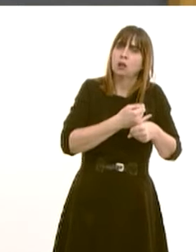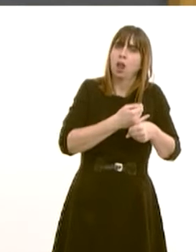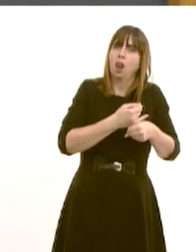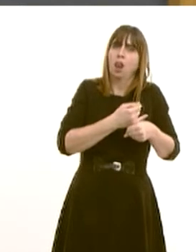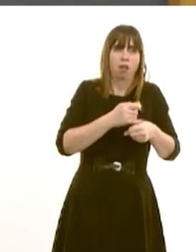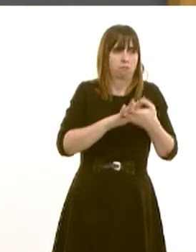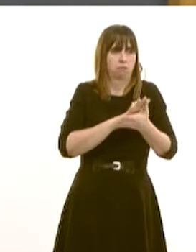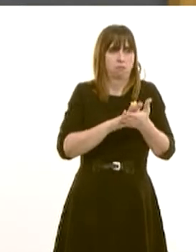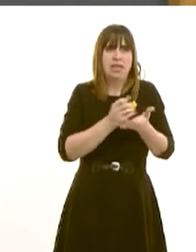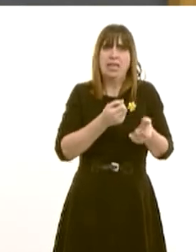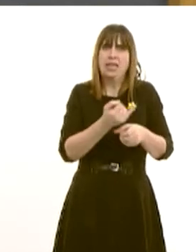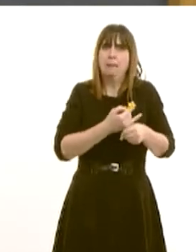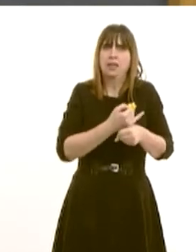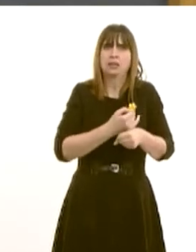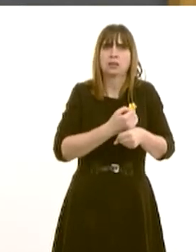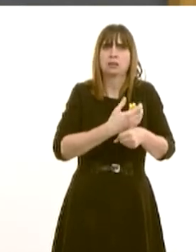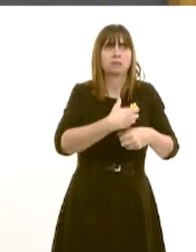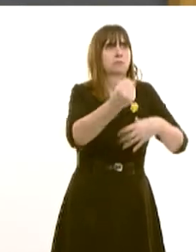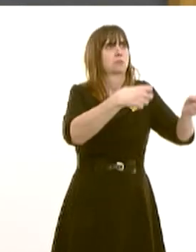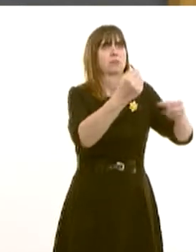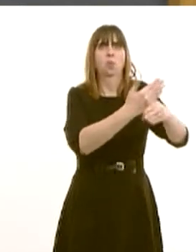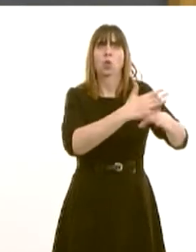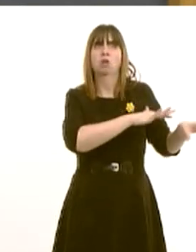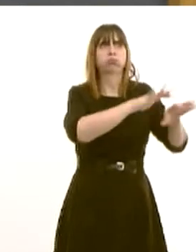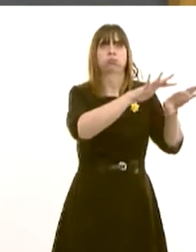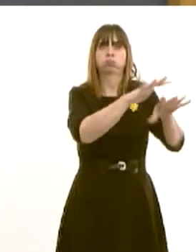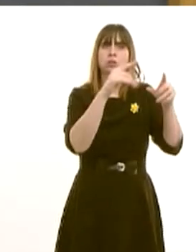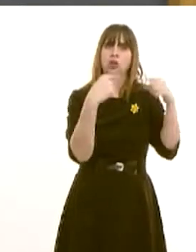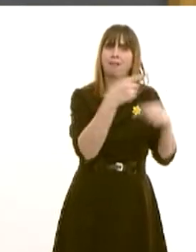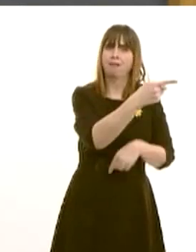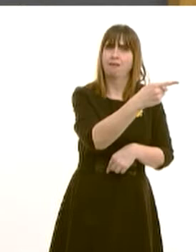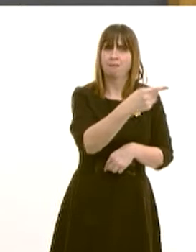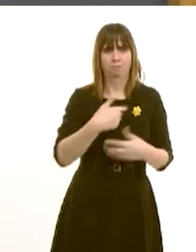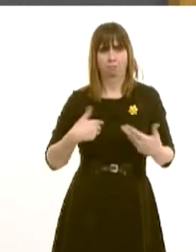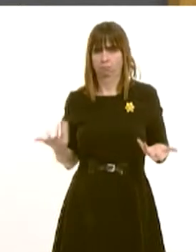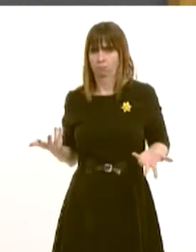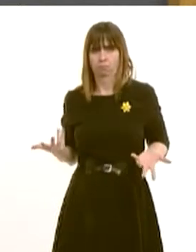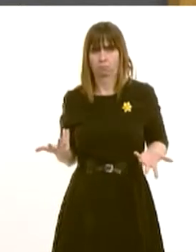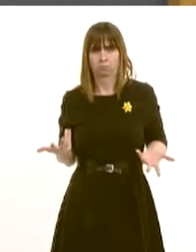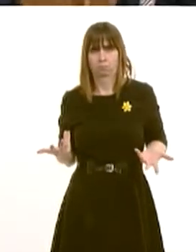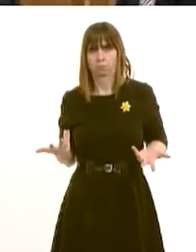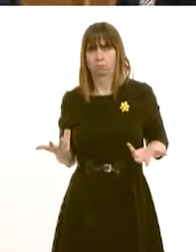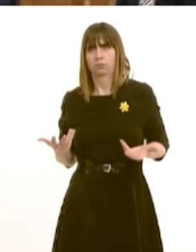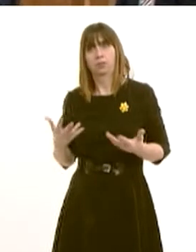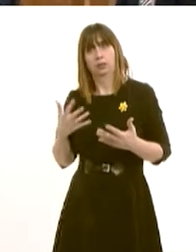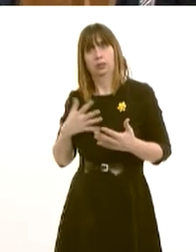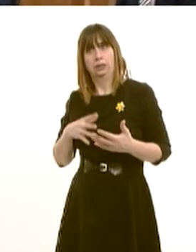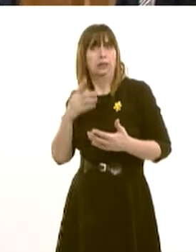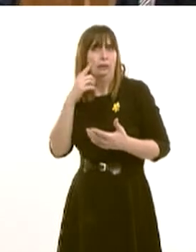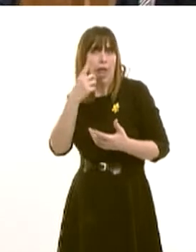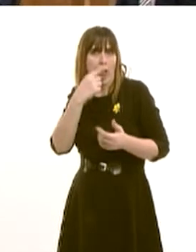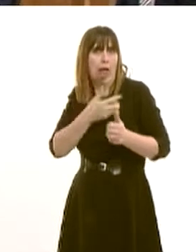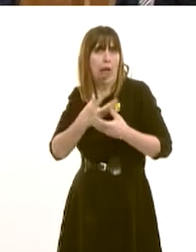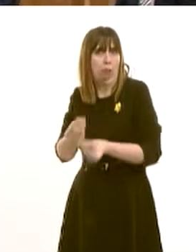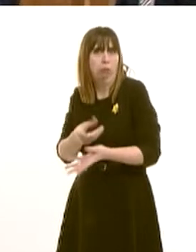China, and some research roles are being lost. And of course, it's not in an assisted area where it's located. So is there anything the government